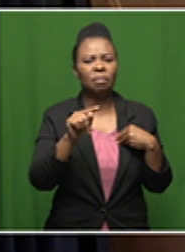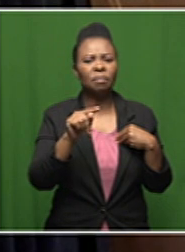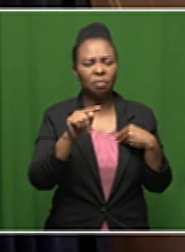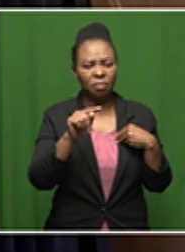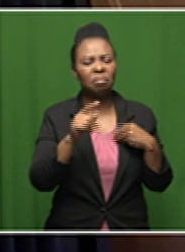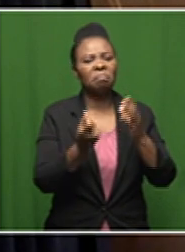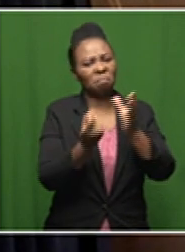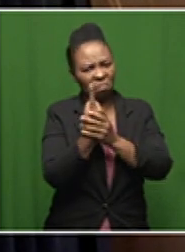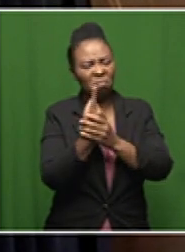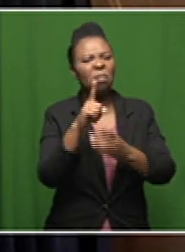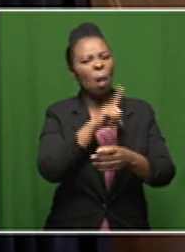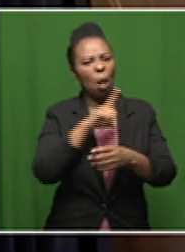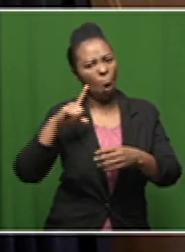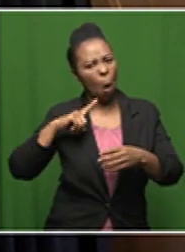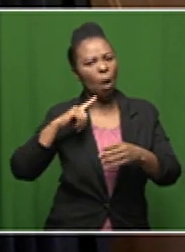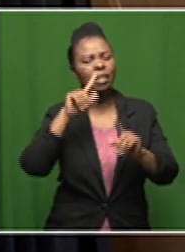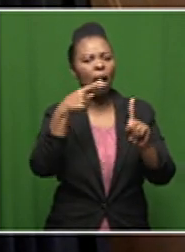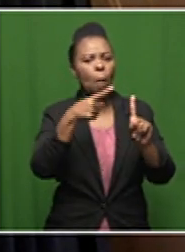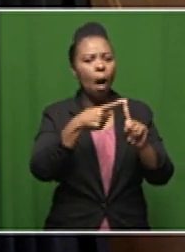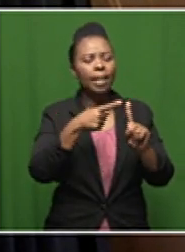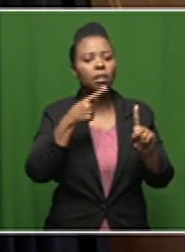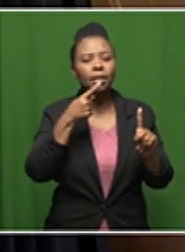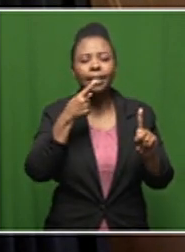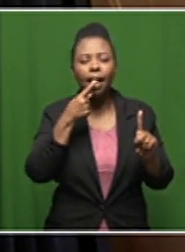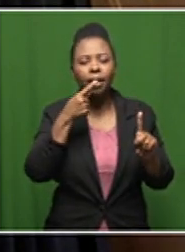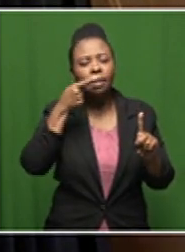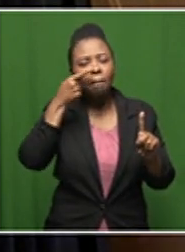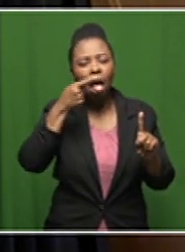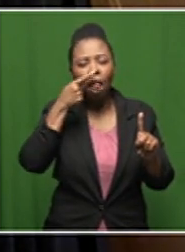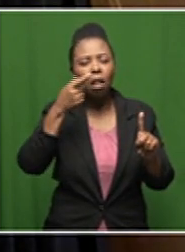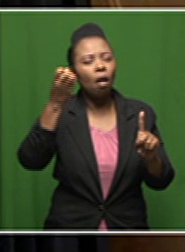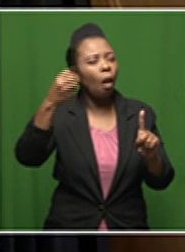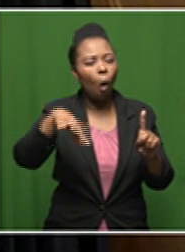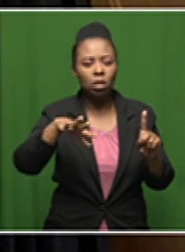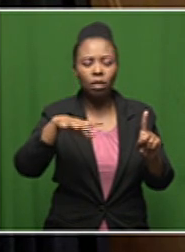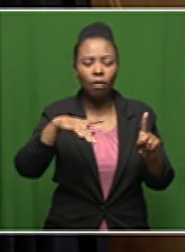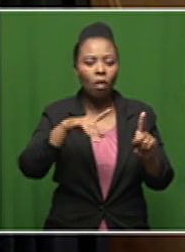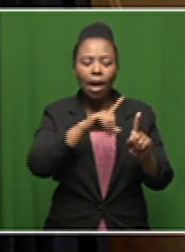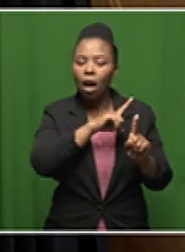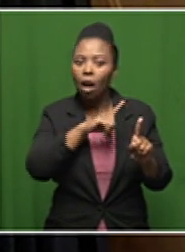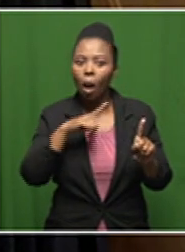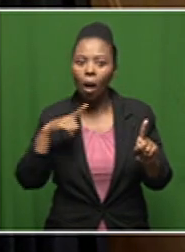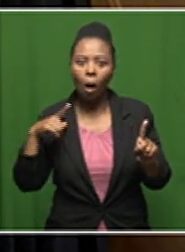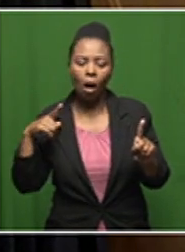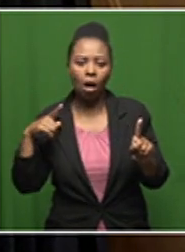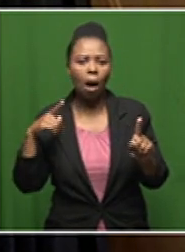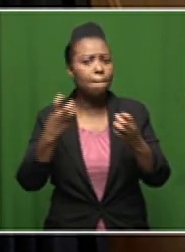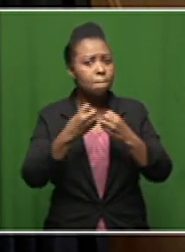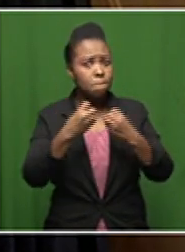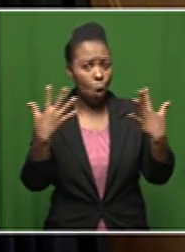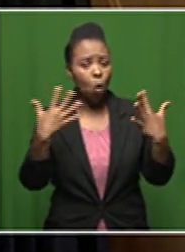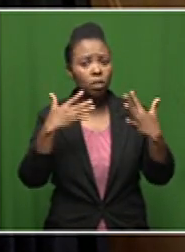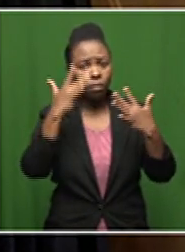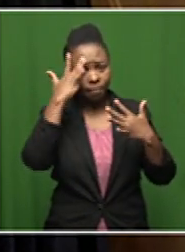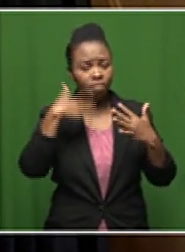or cases where someone has lost their taste taste and smell for this long um most of the patients that i've